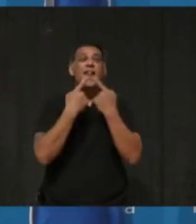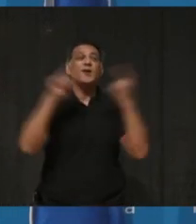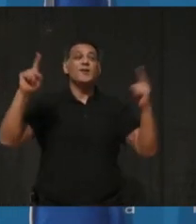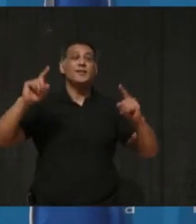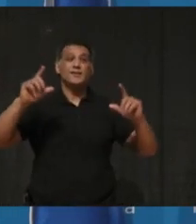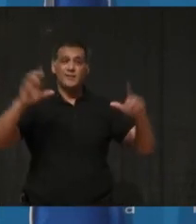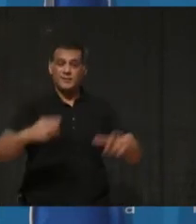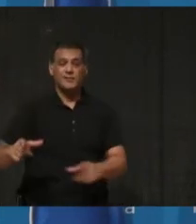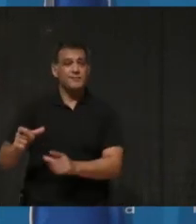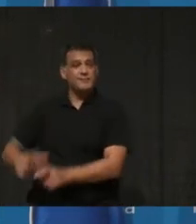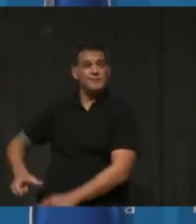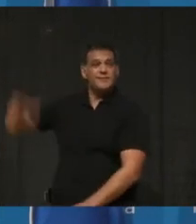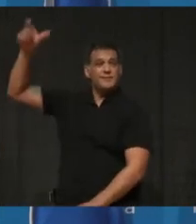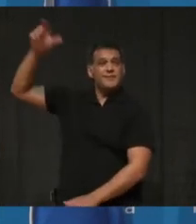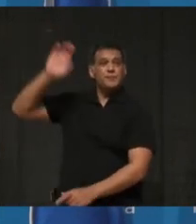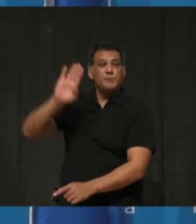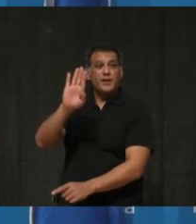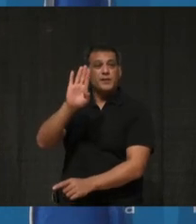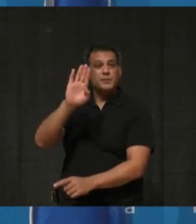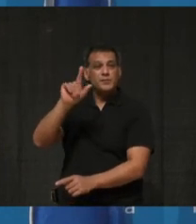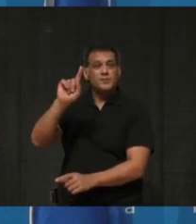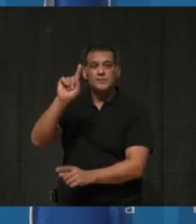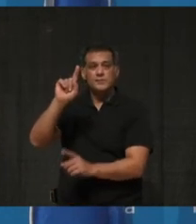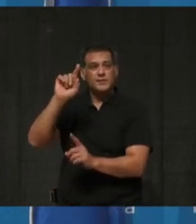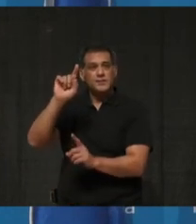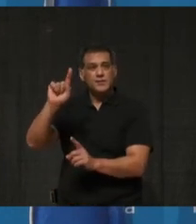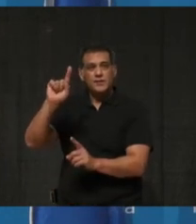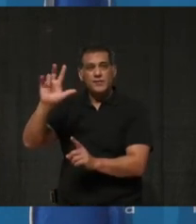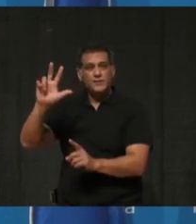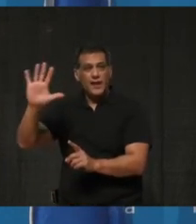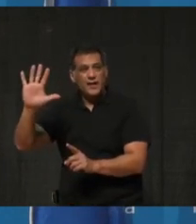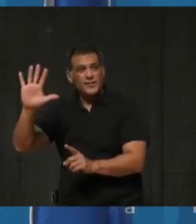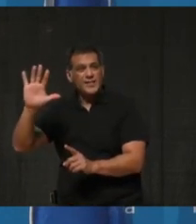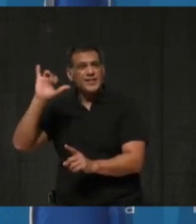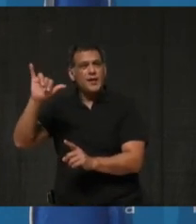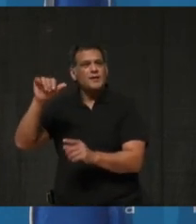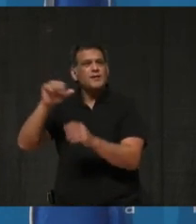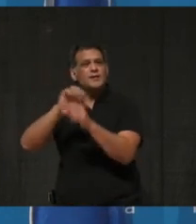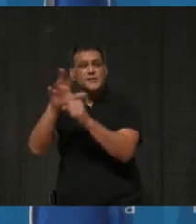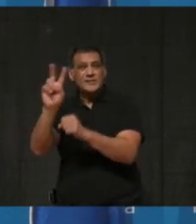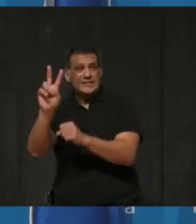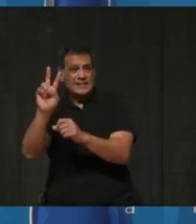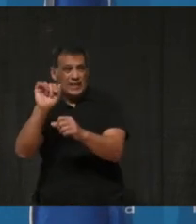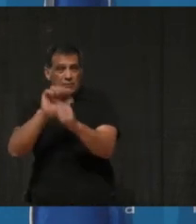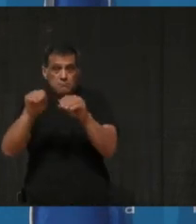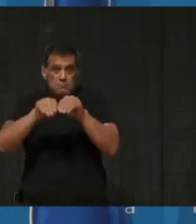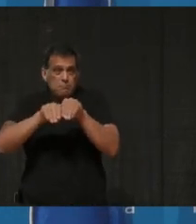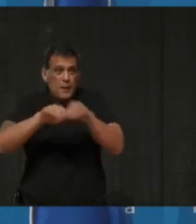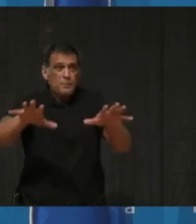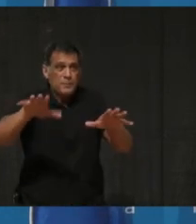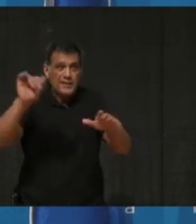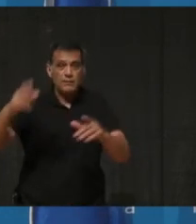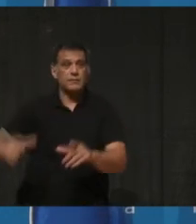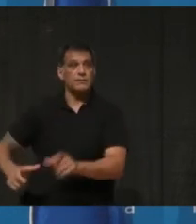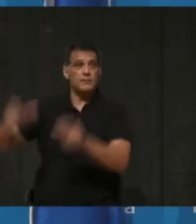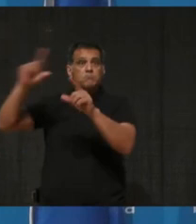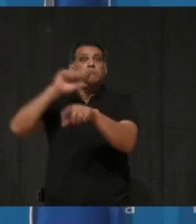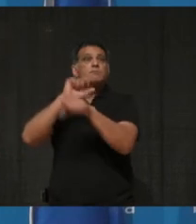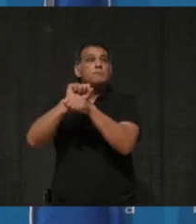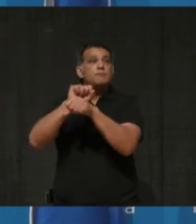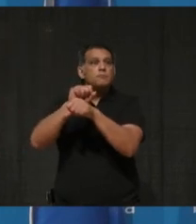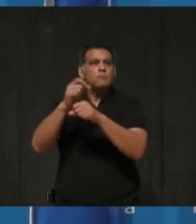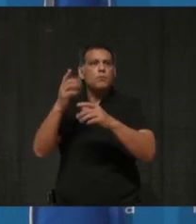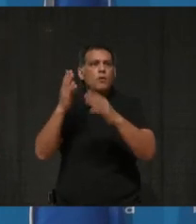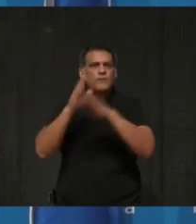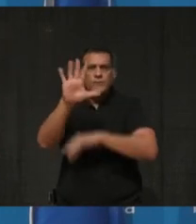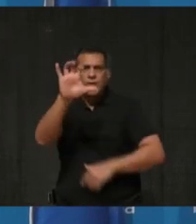cases at the downtown Mississauga condominium. Over the course of last week, Peel Public Health tested over 500 people